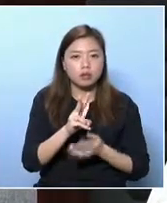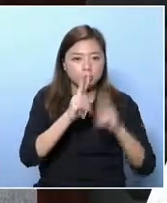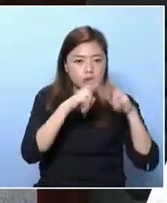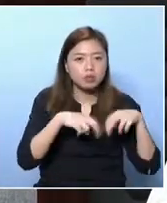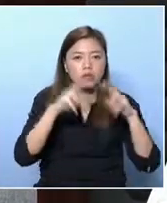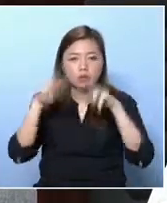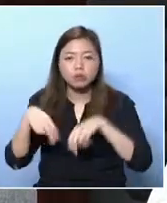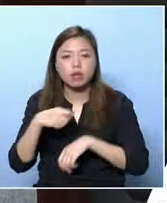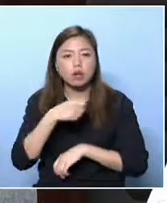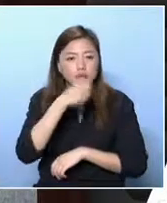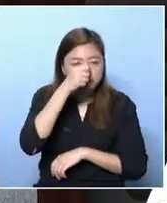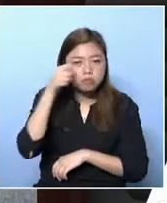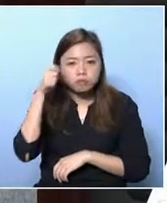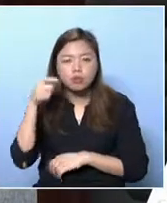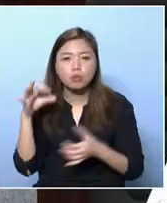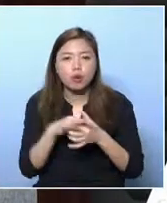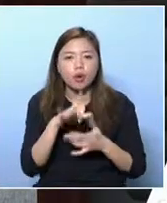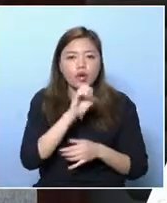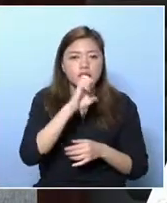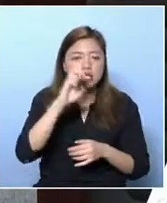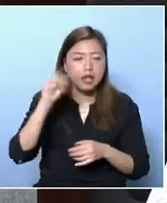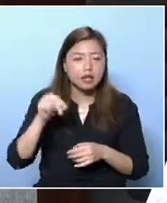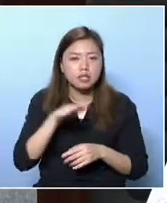We have conducted two surveys